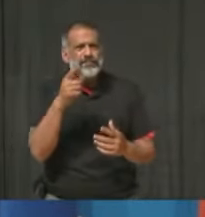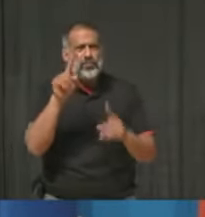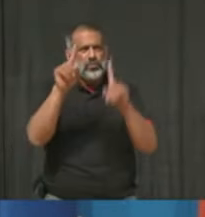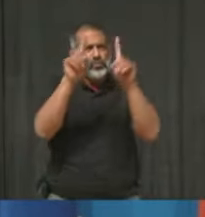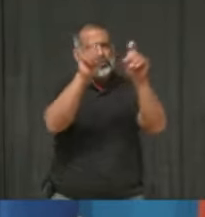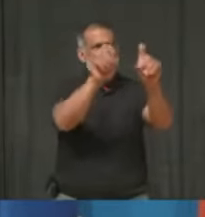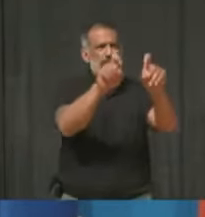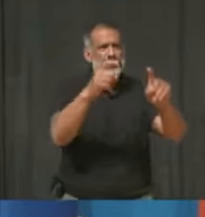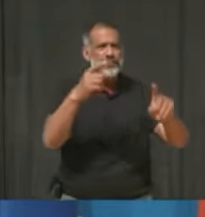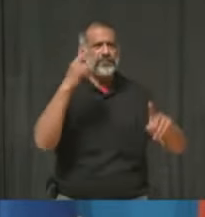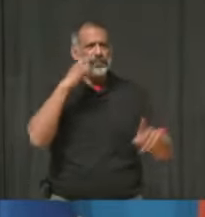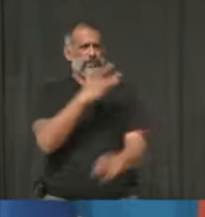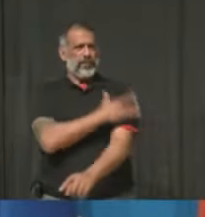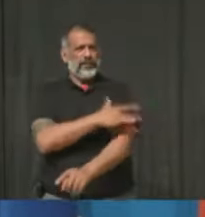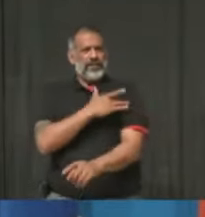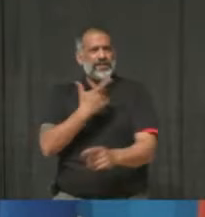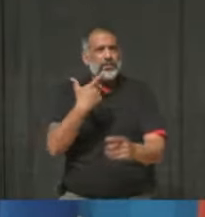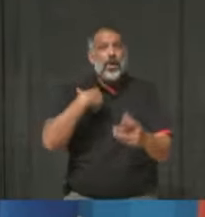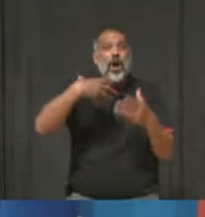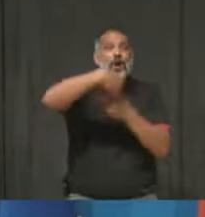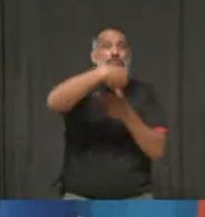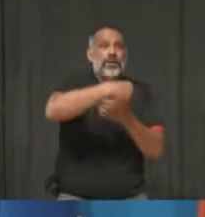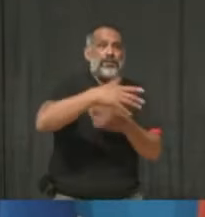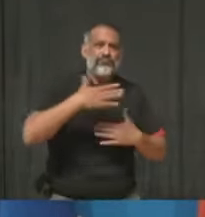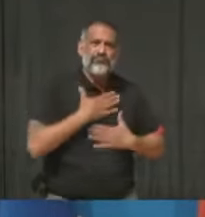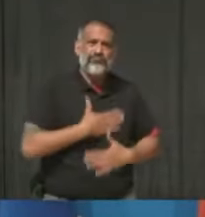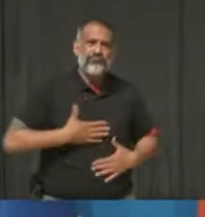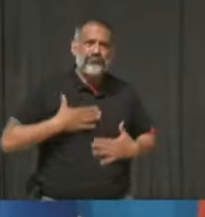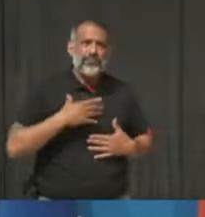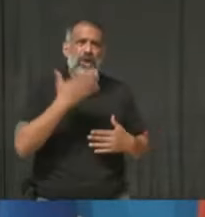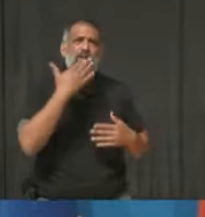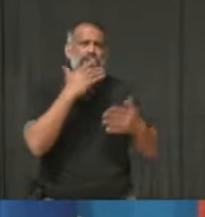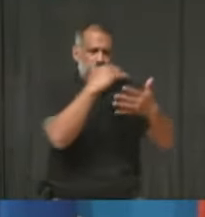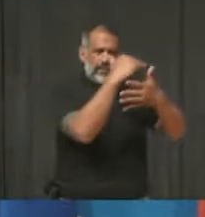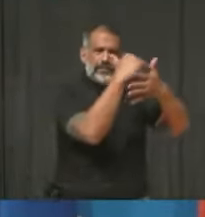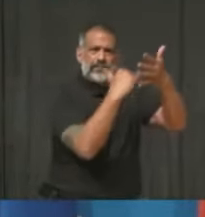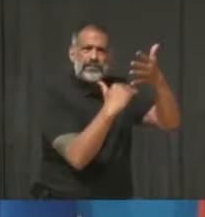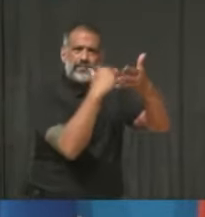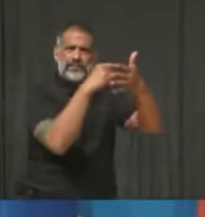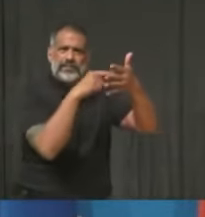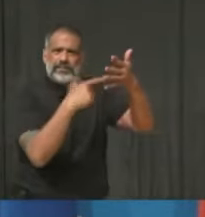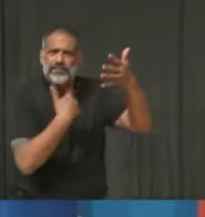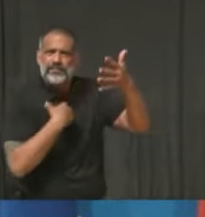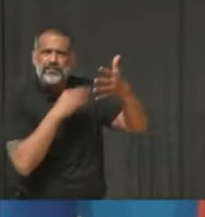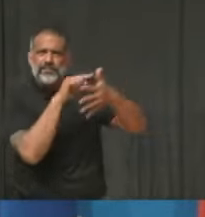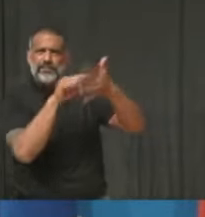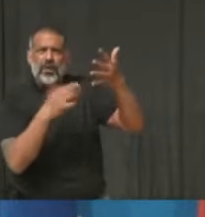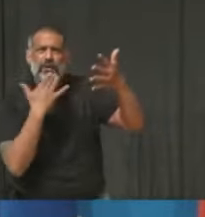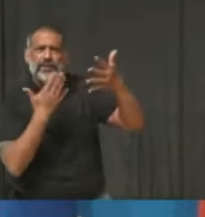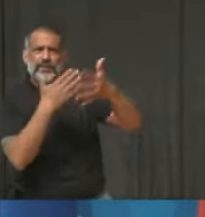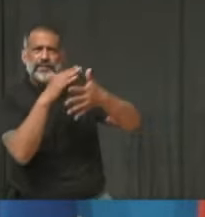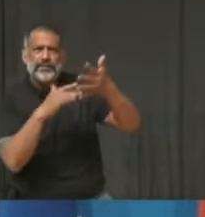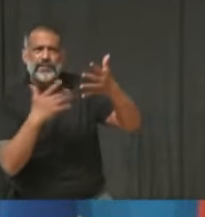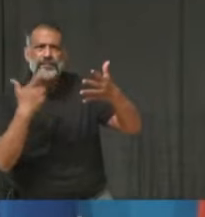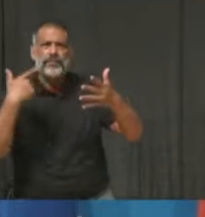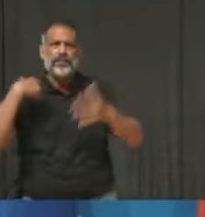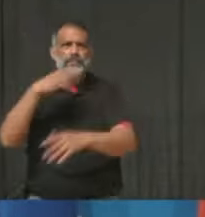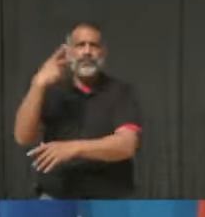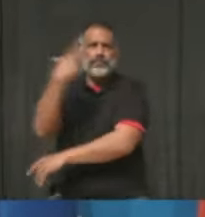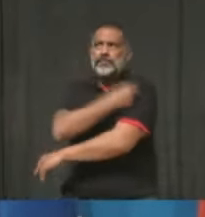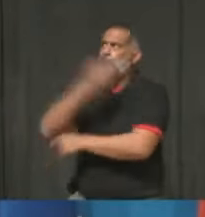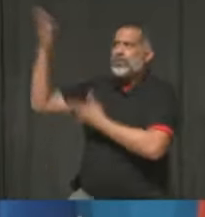like the outdoor recreation, the color code you mentioned, hotspot distribution of the vaccine going forward.